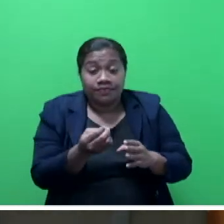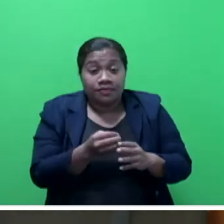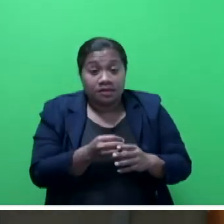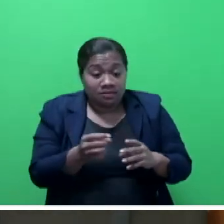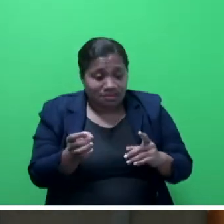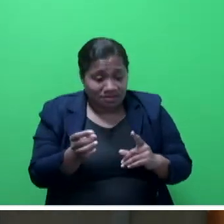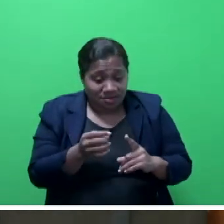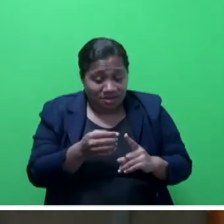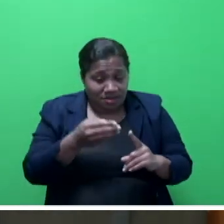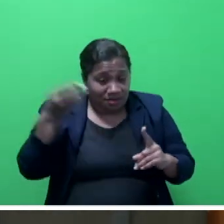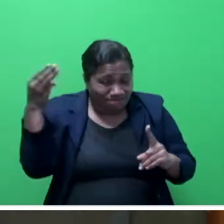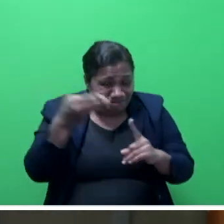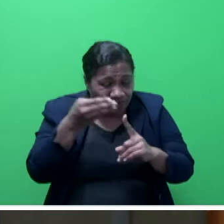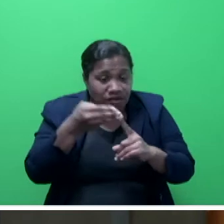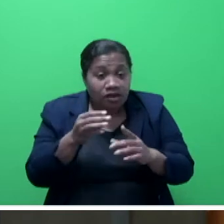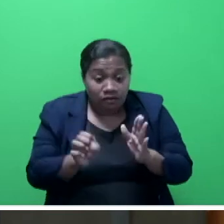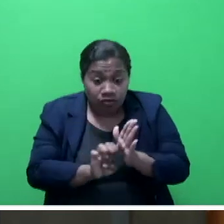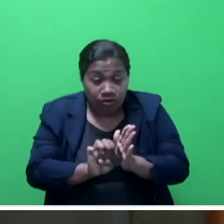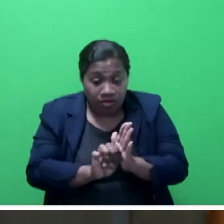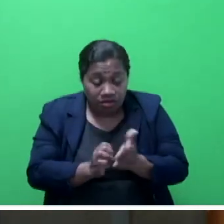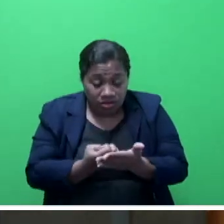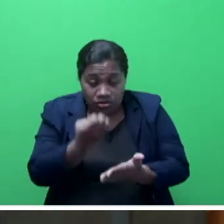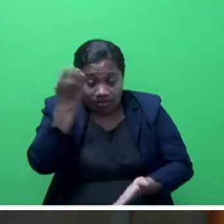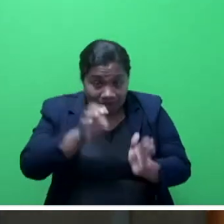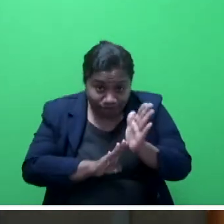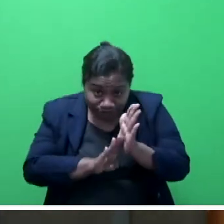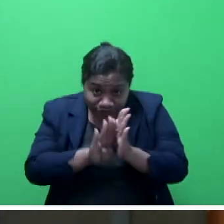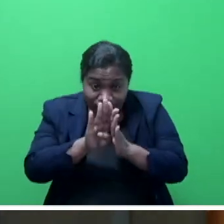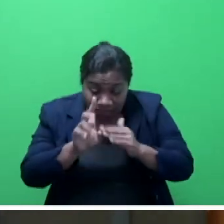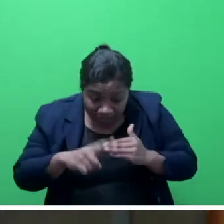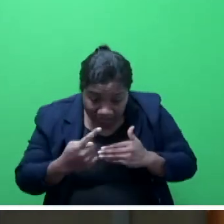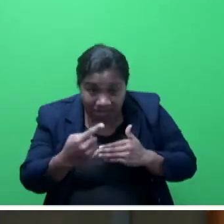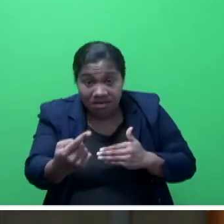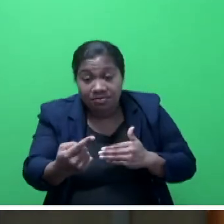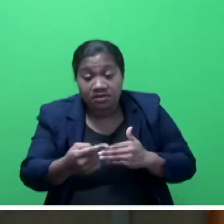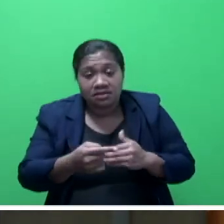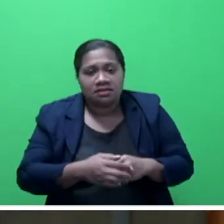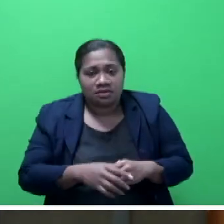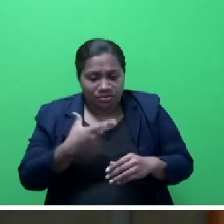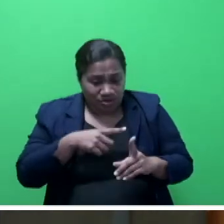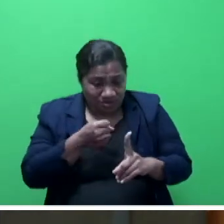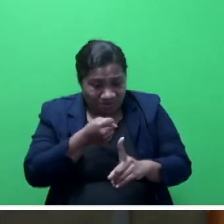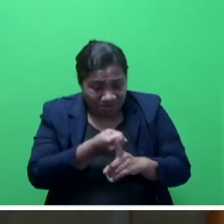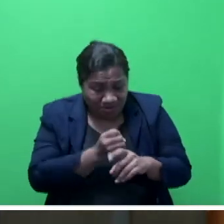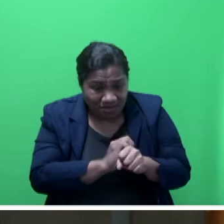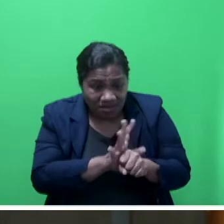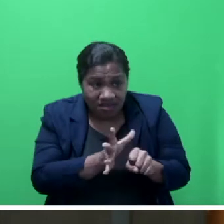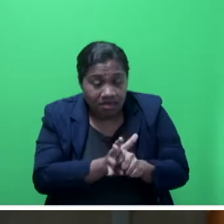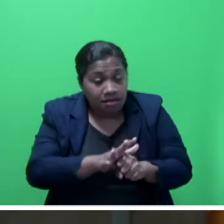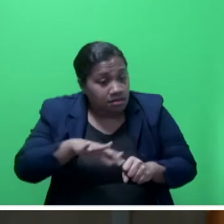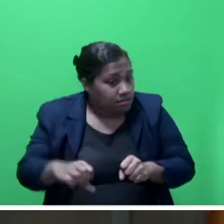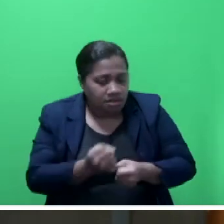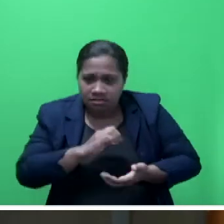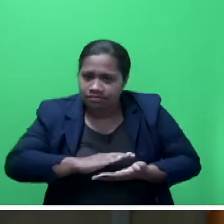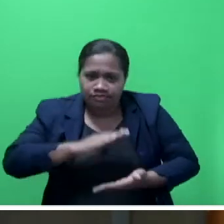that is sustainable and most beyond the impact of COVID must be increased productivity across the board.